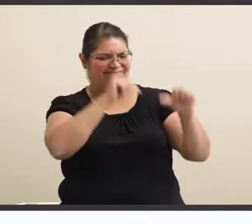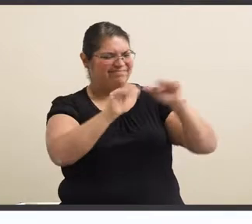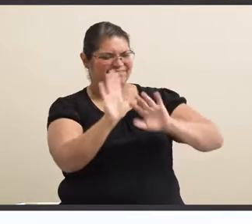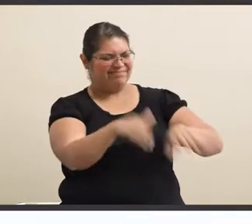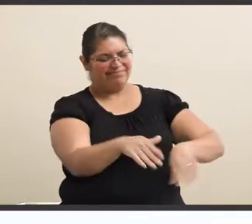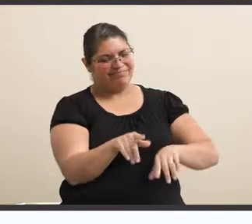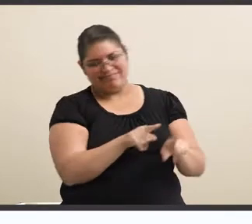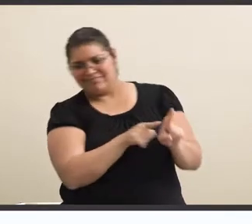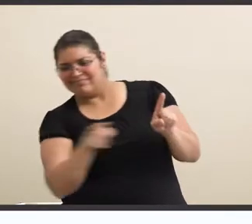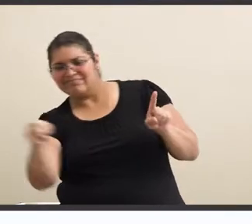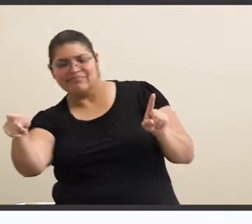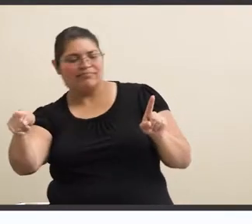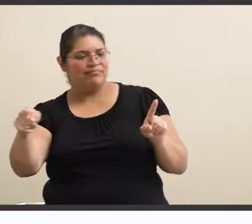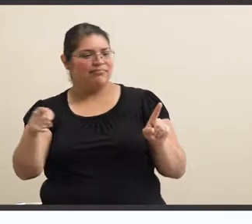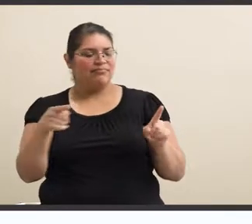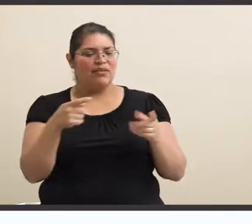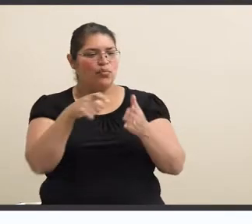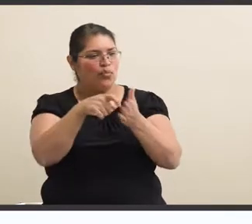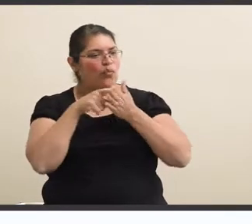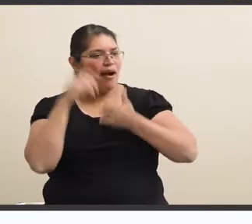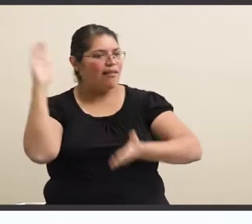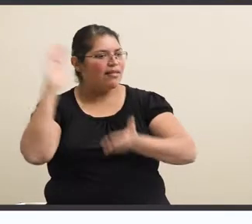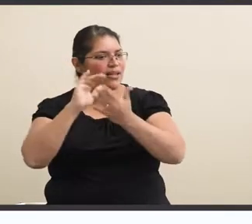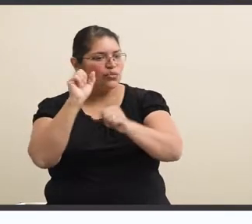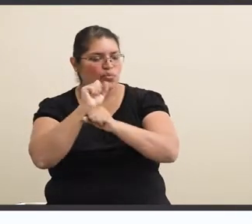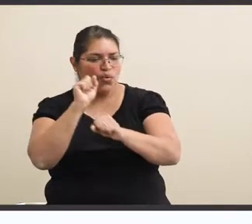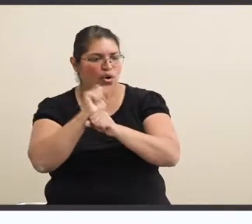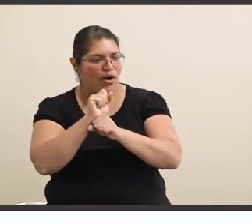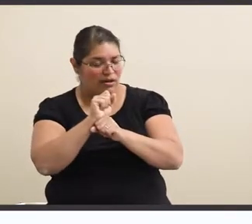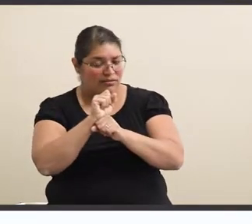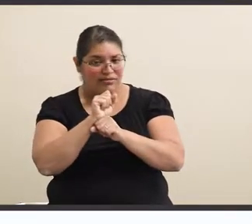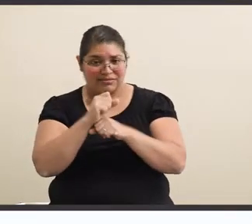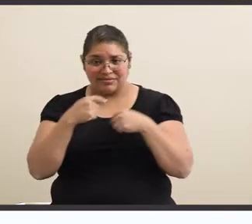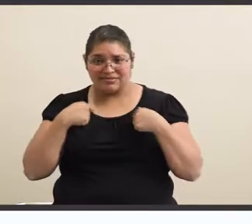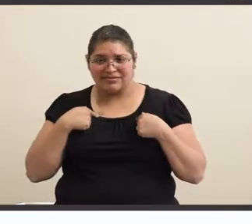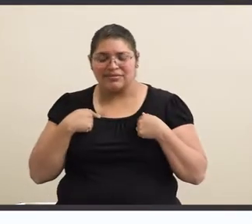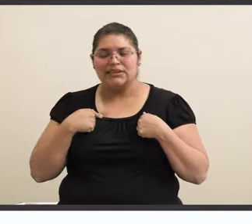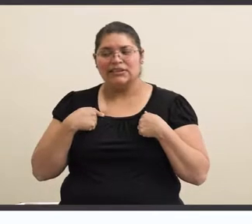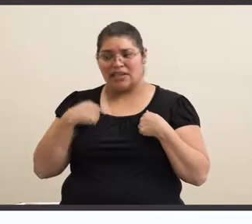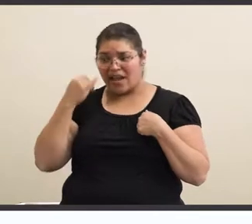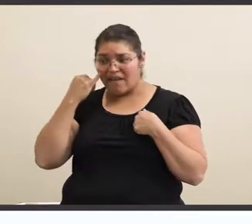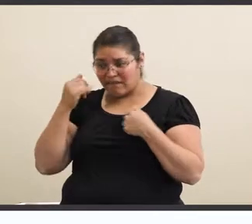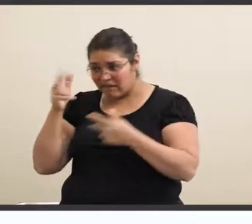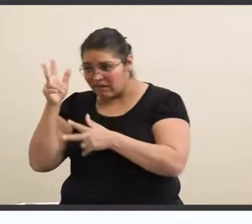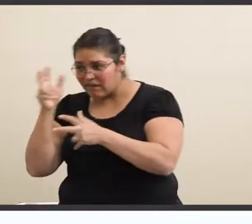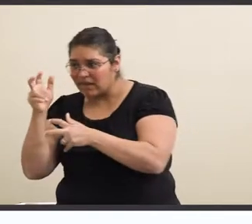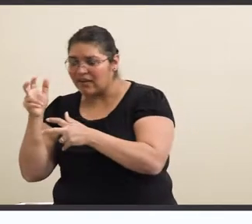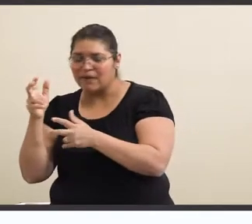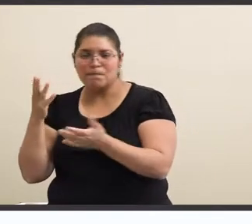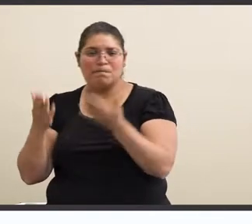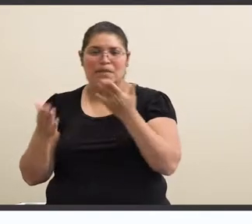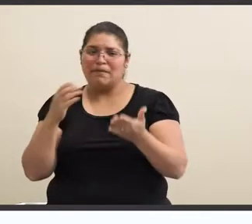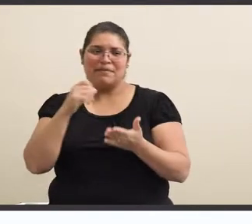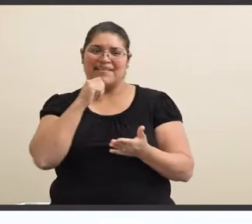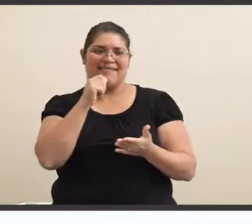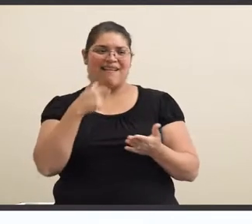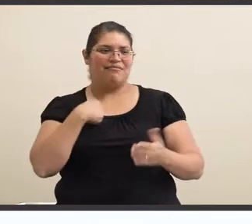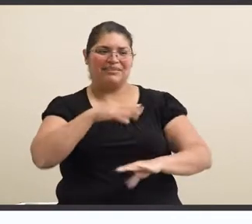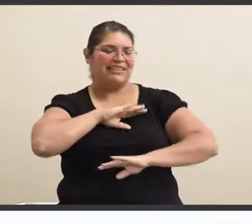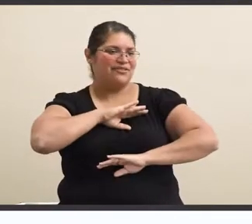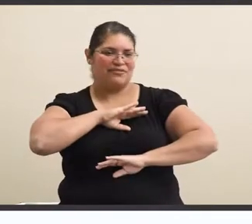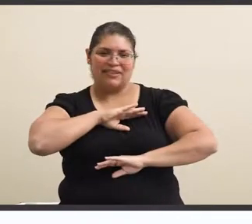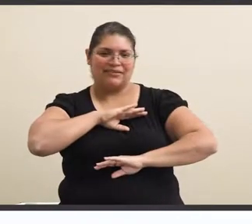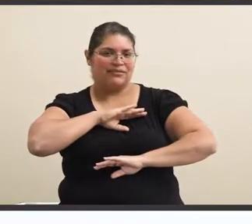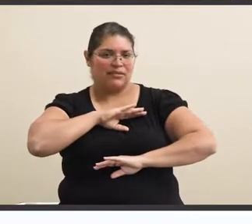that requires less work, I would not, I don't think I would be as satisfied. I